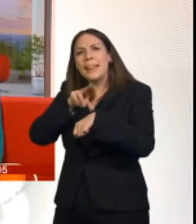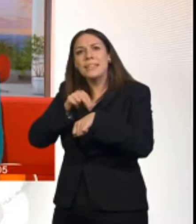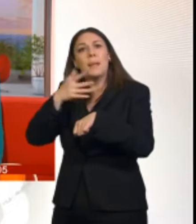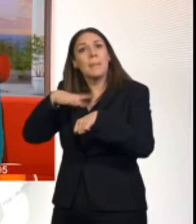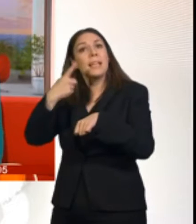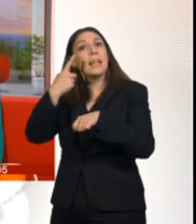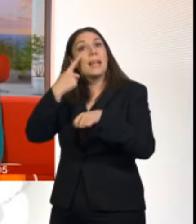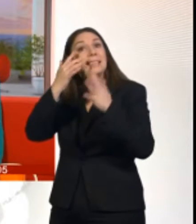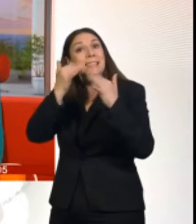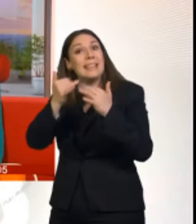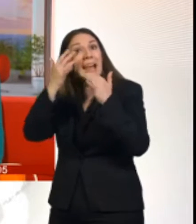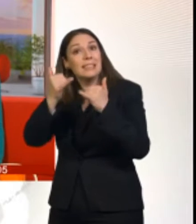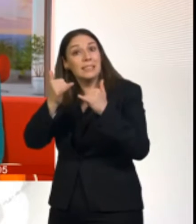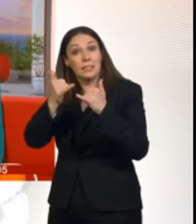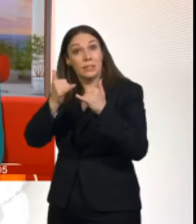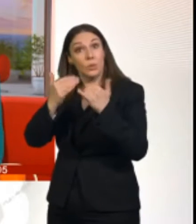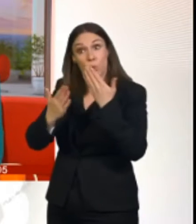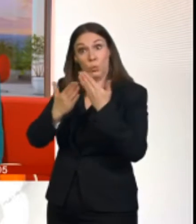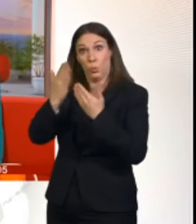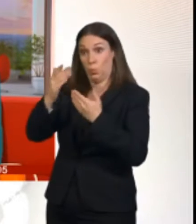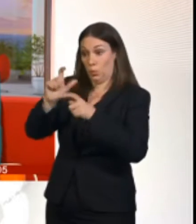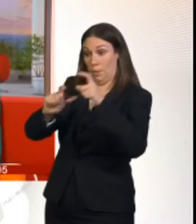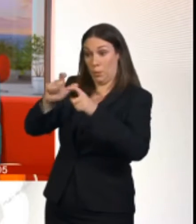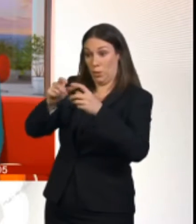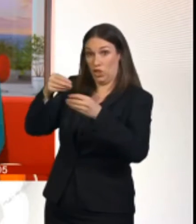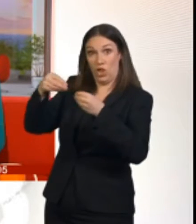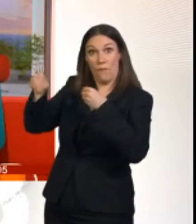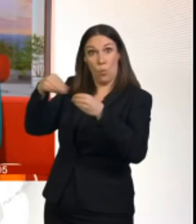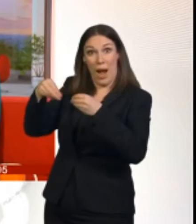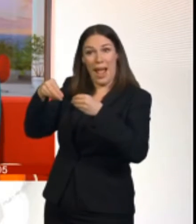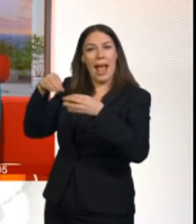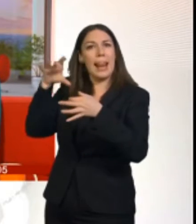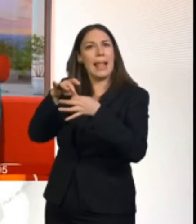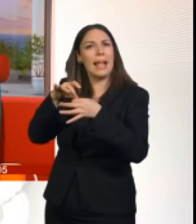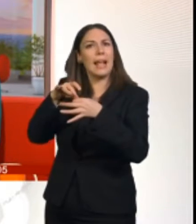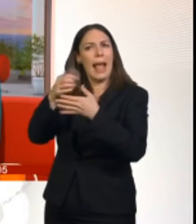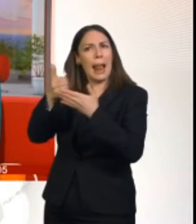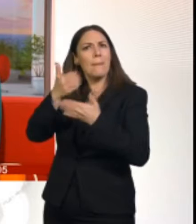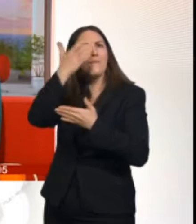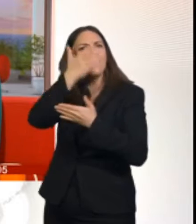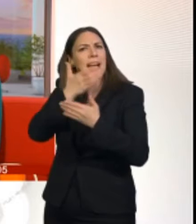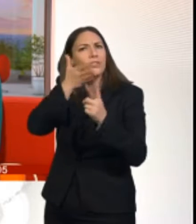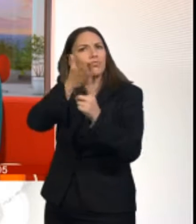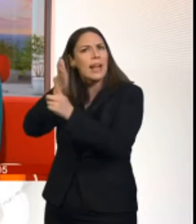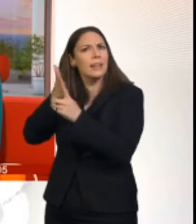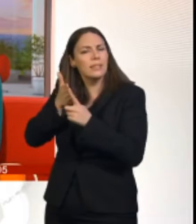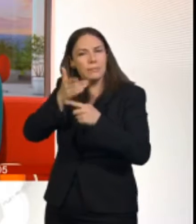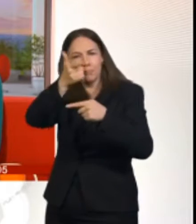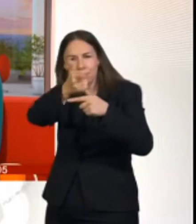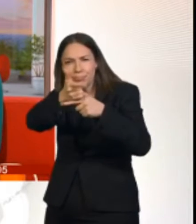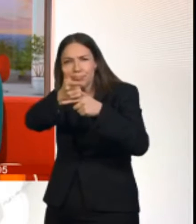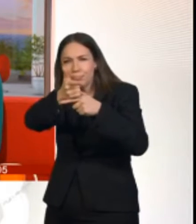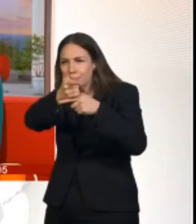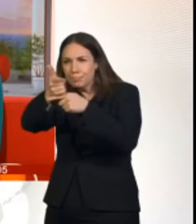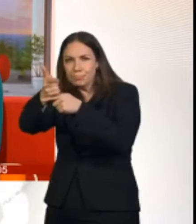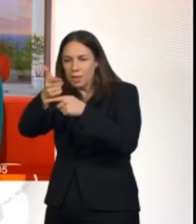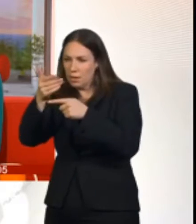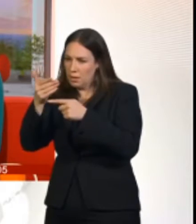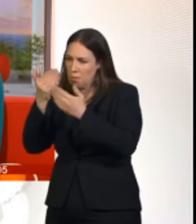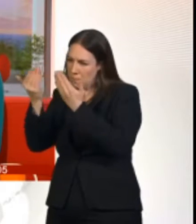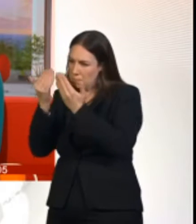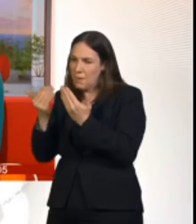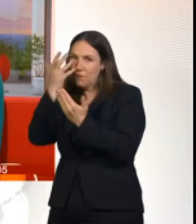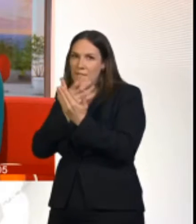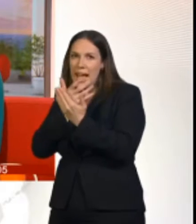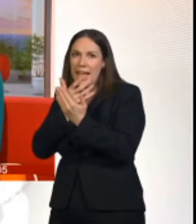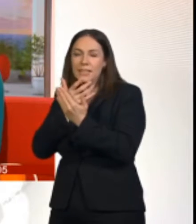used in street policing. That's according to an independent report. The software identifies suspects by comparing police images with faces in crowds.